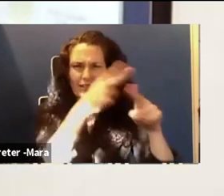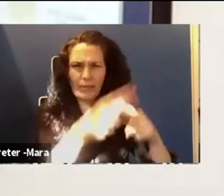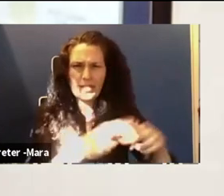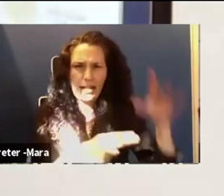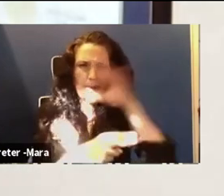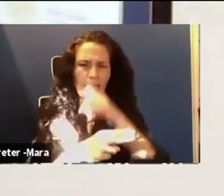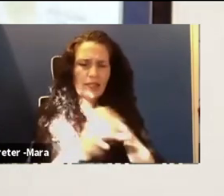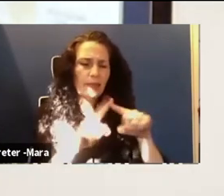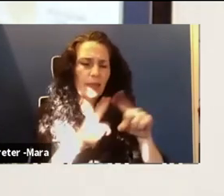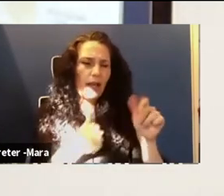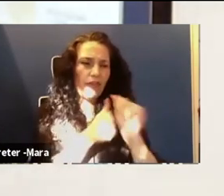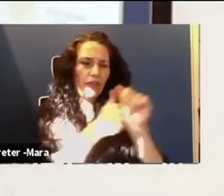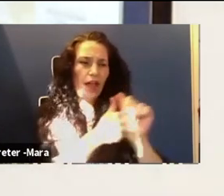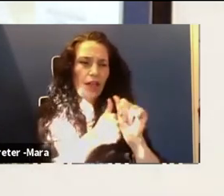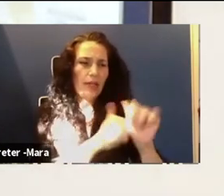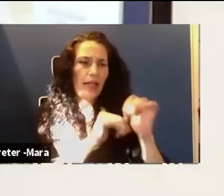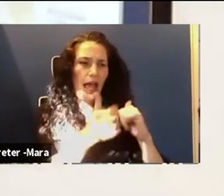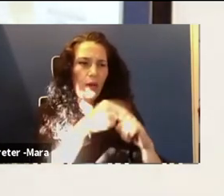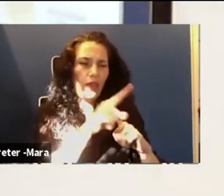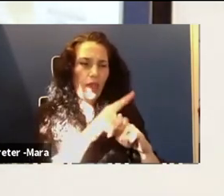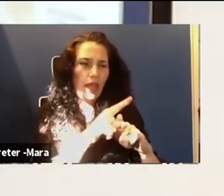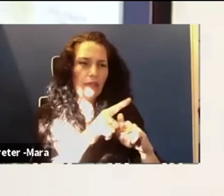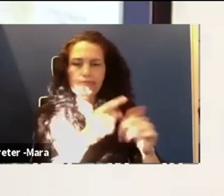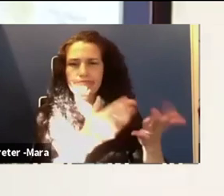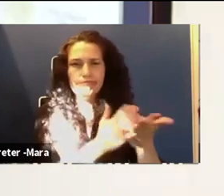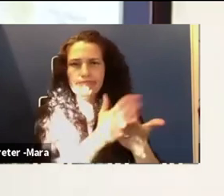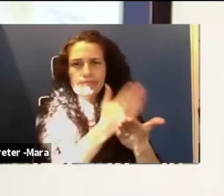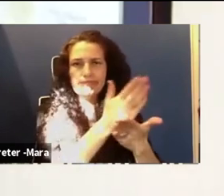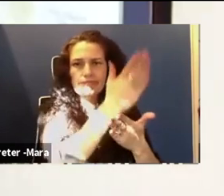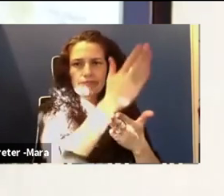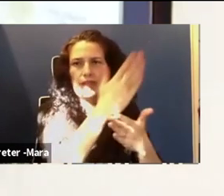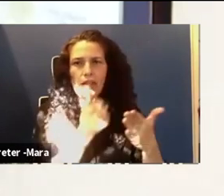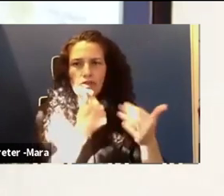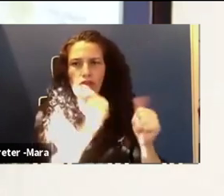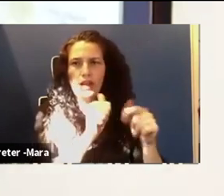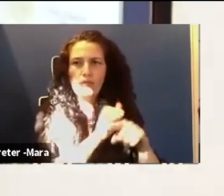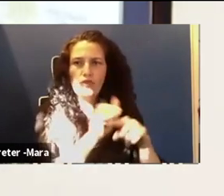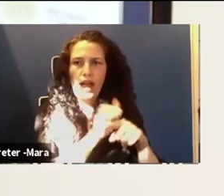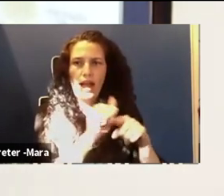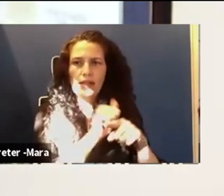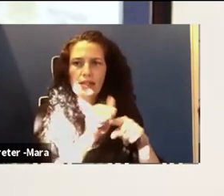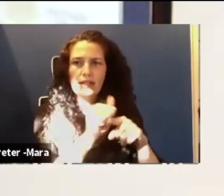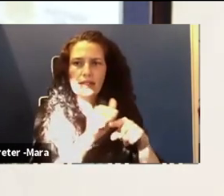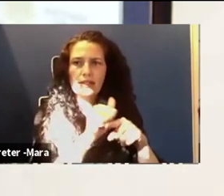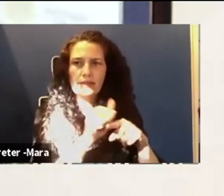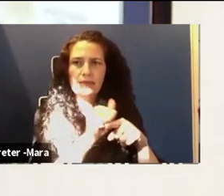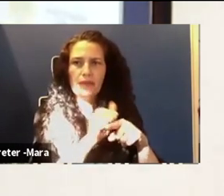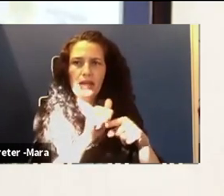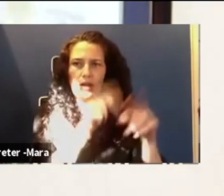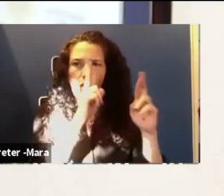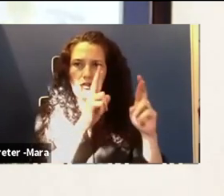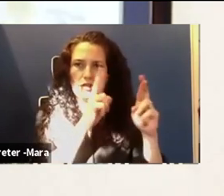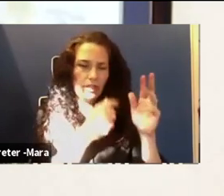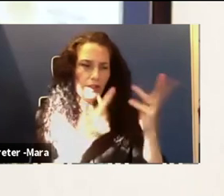I'm following kind of how they navigate media. And I just try to practice and make sure that I say and hopefully do the right things, too.